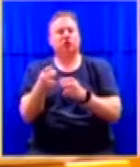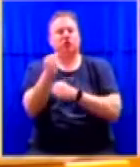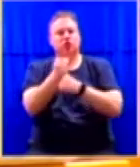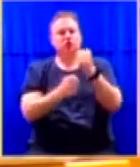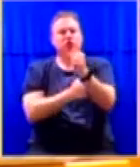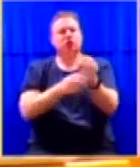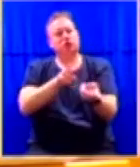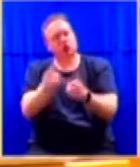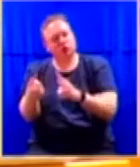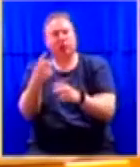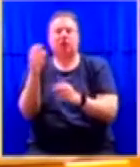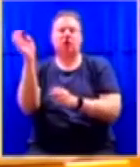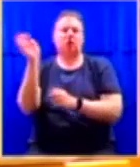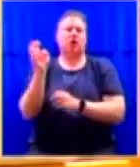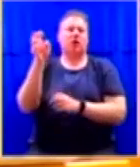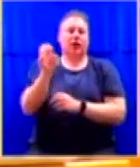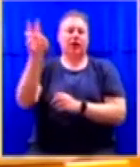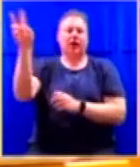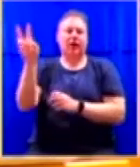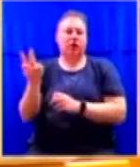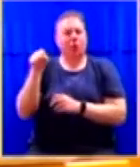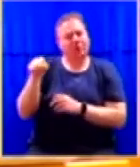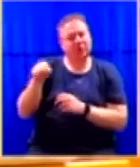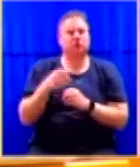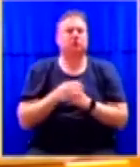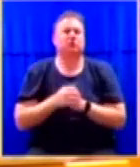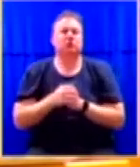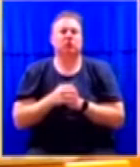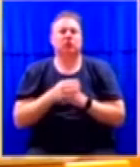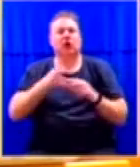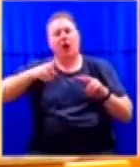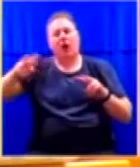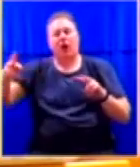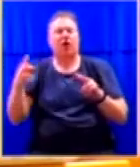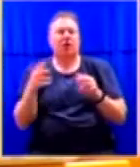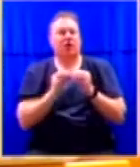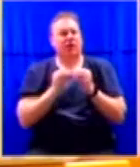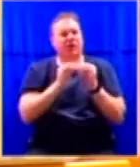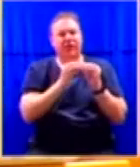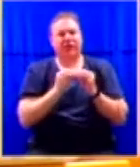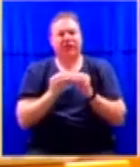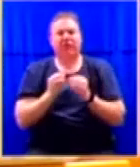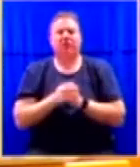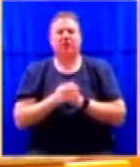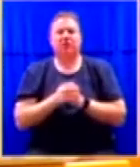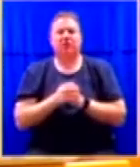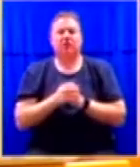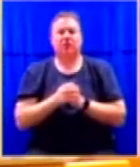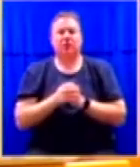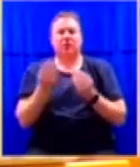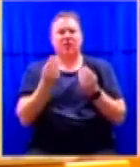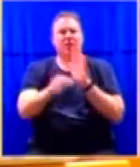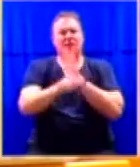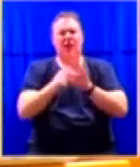in ESCOM, and all those things. They are not things that are so negative